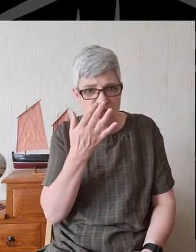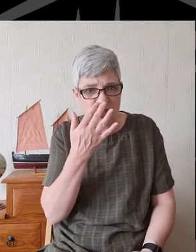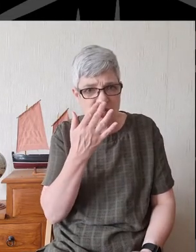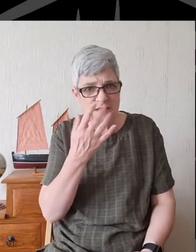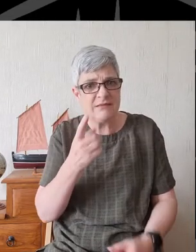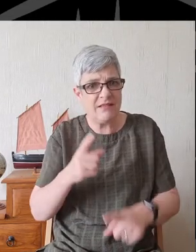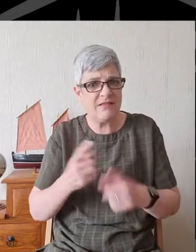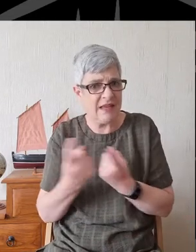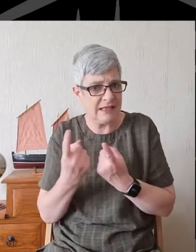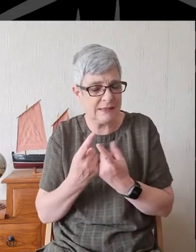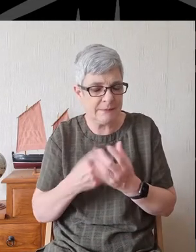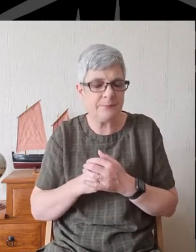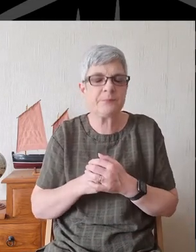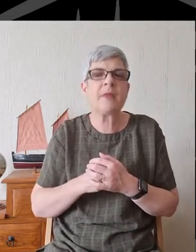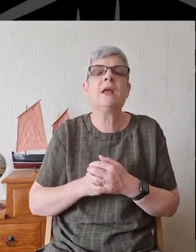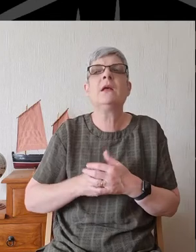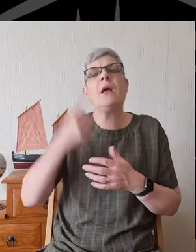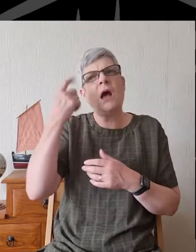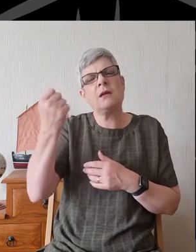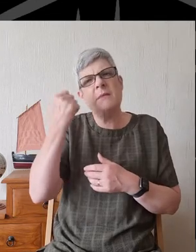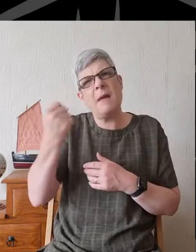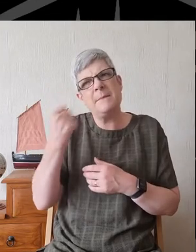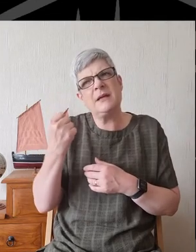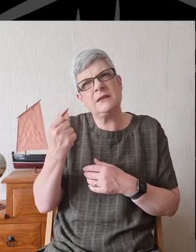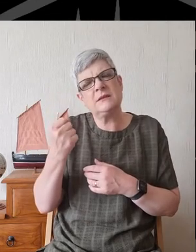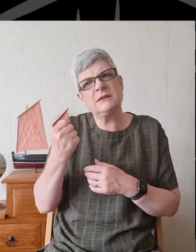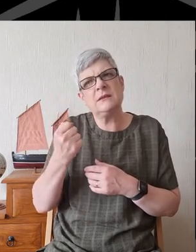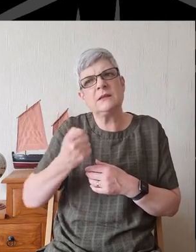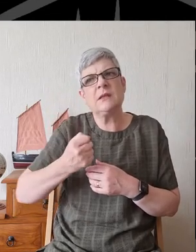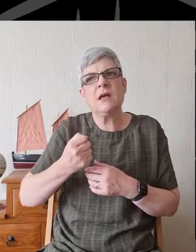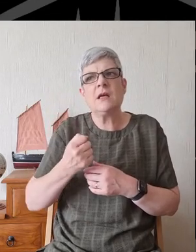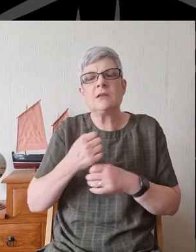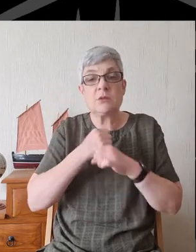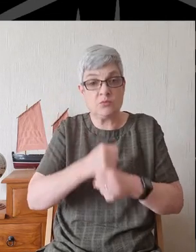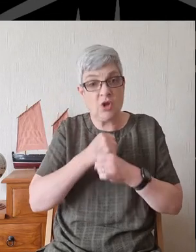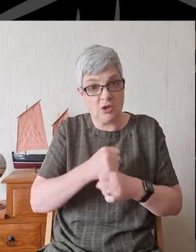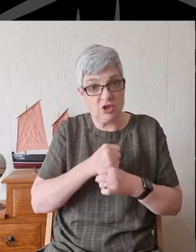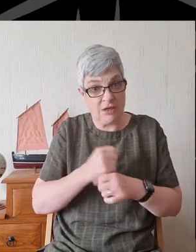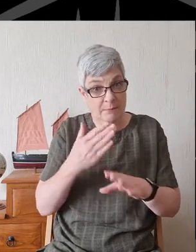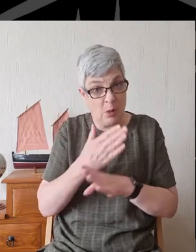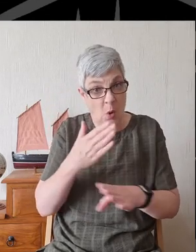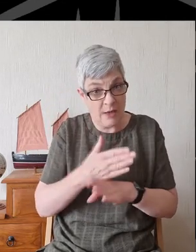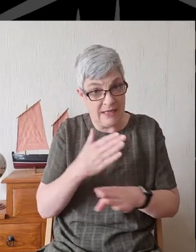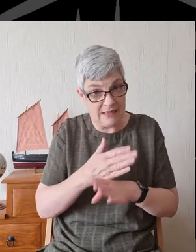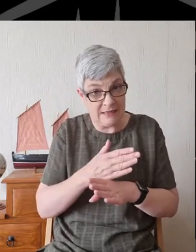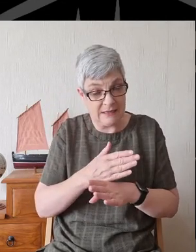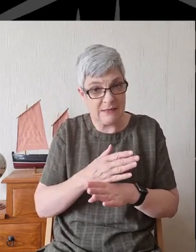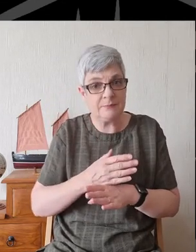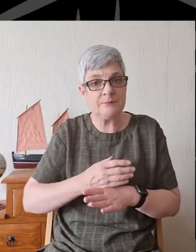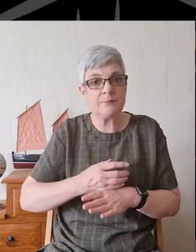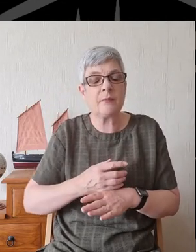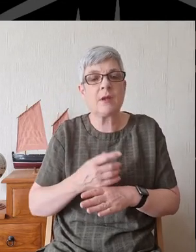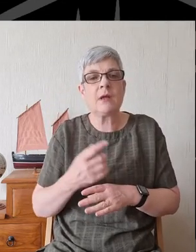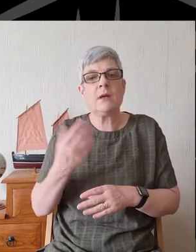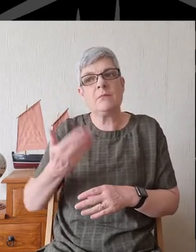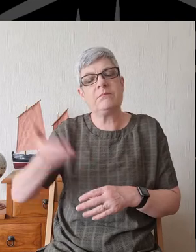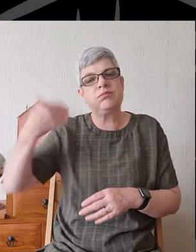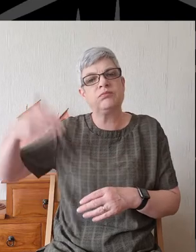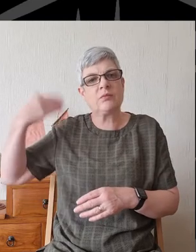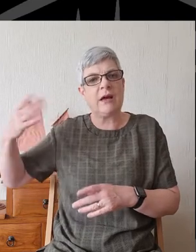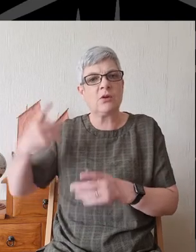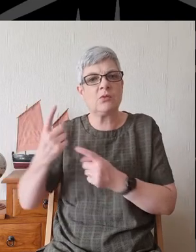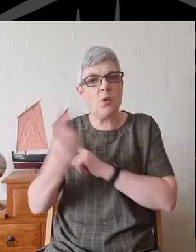I remember being at a conference and some employees of the church are sitting there seriously talking about the